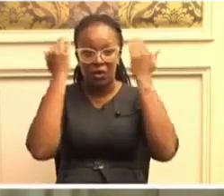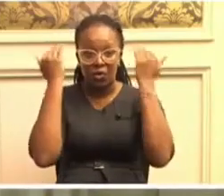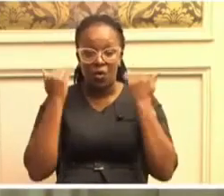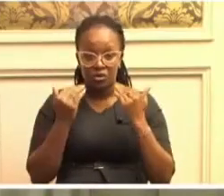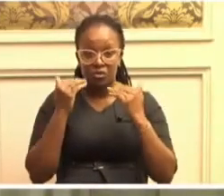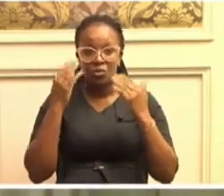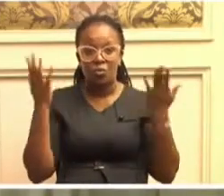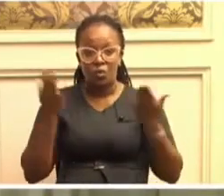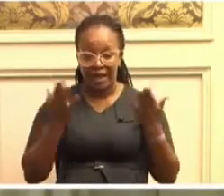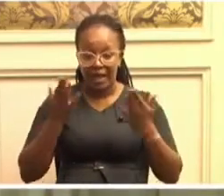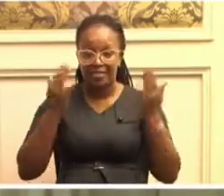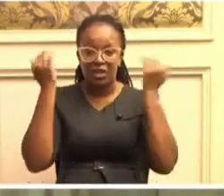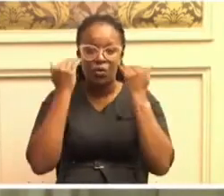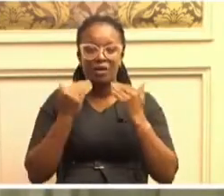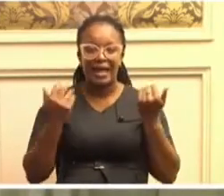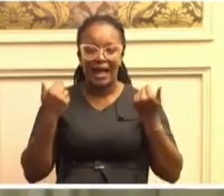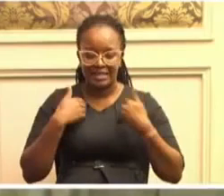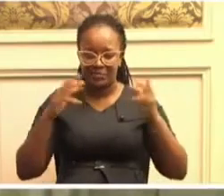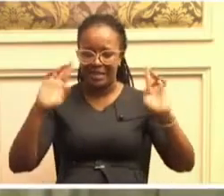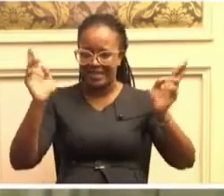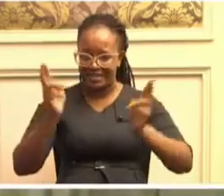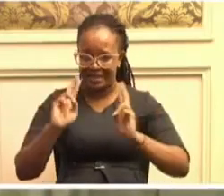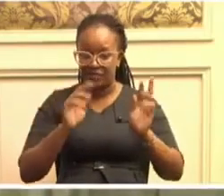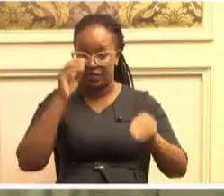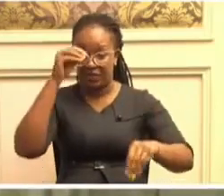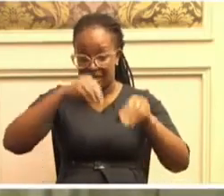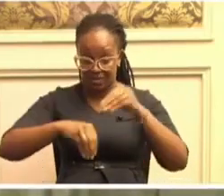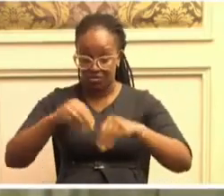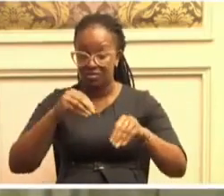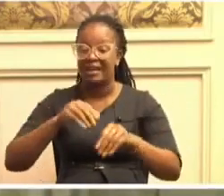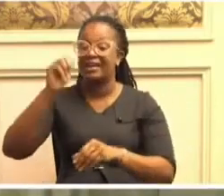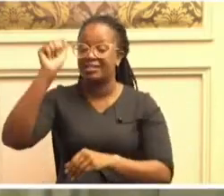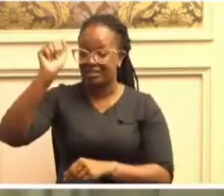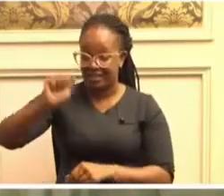most prepared for this election. And indeed they are.